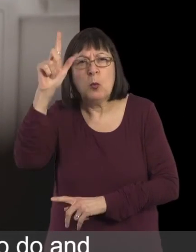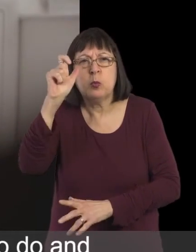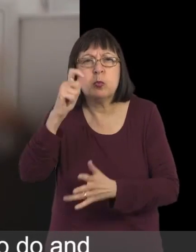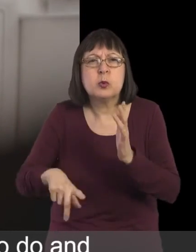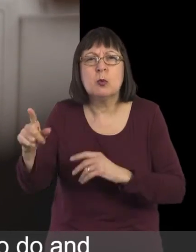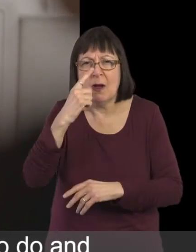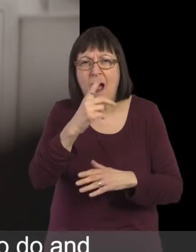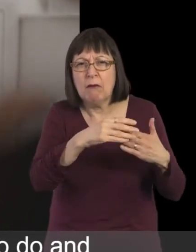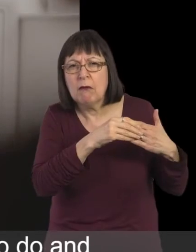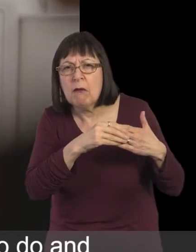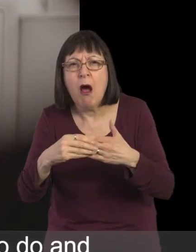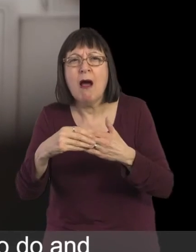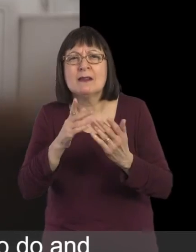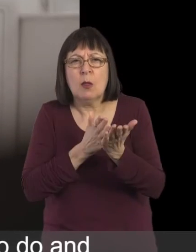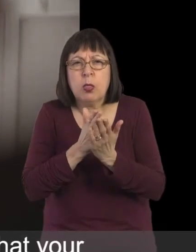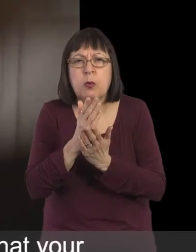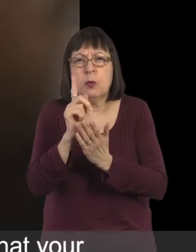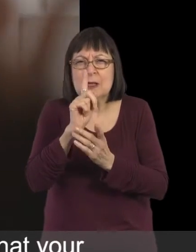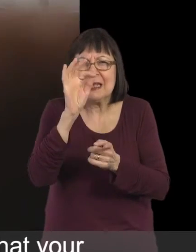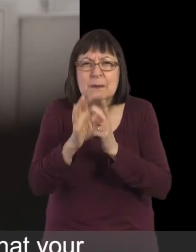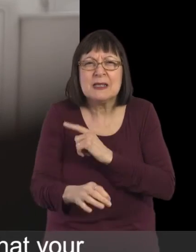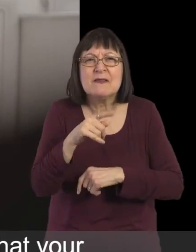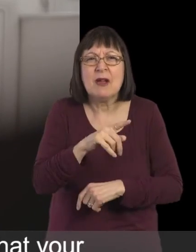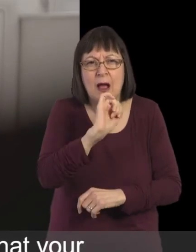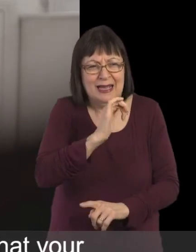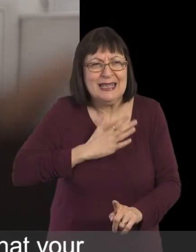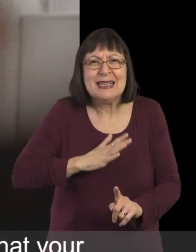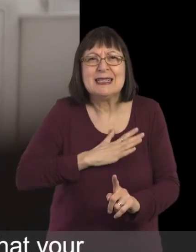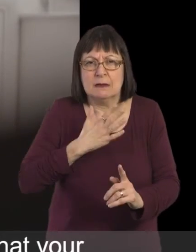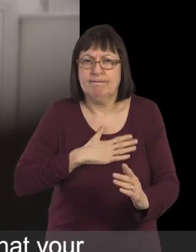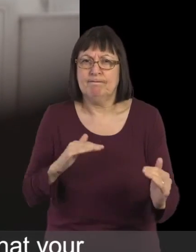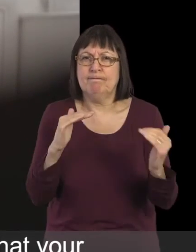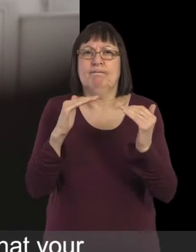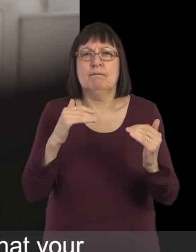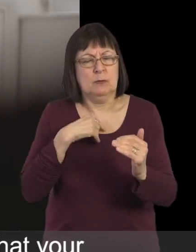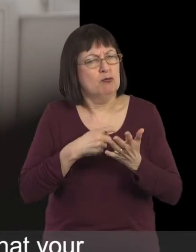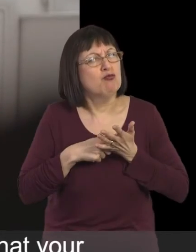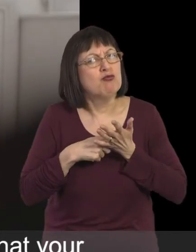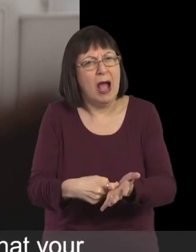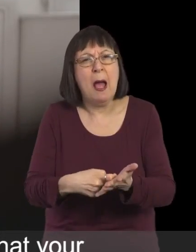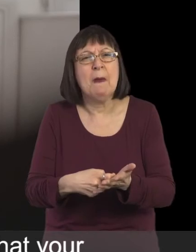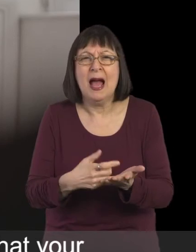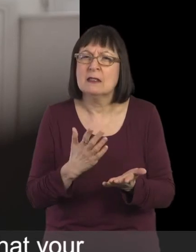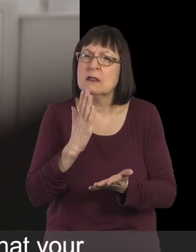do. They can guide you through the specifics and they can make sure that you need some... I would recommend